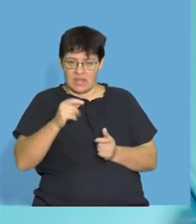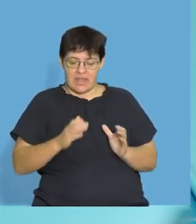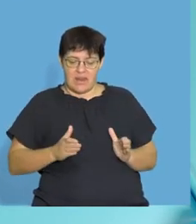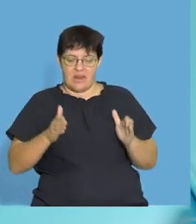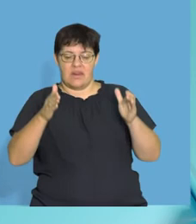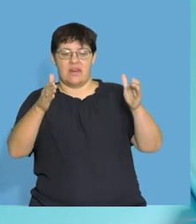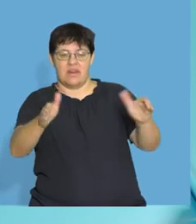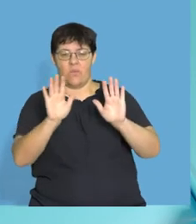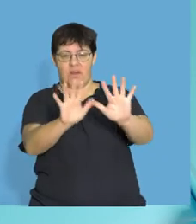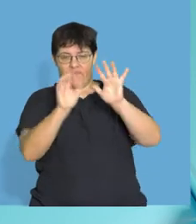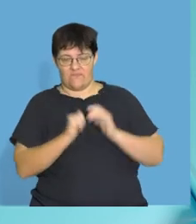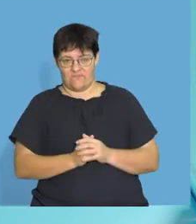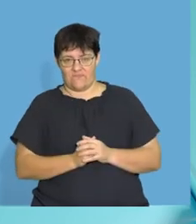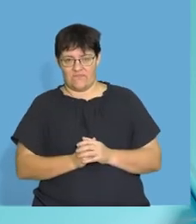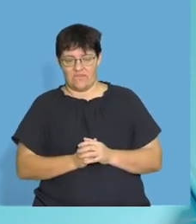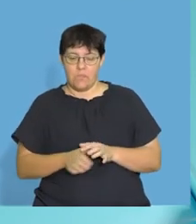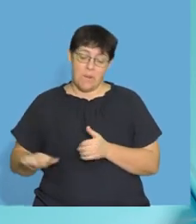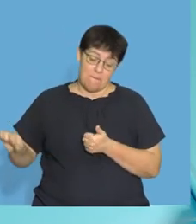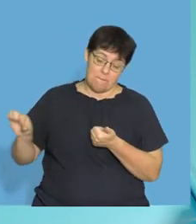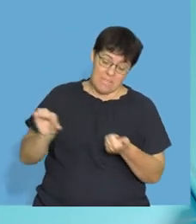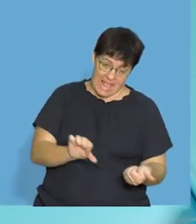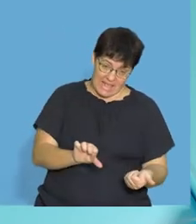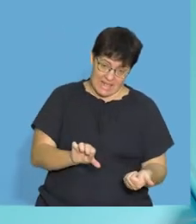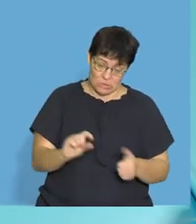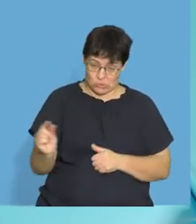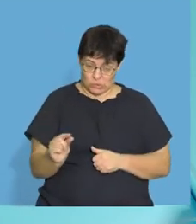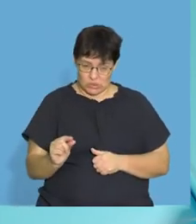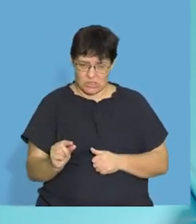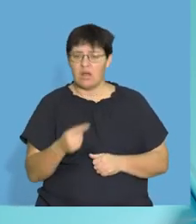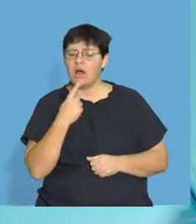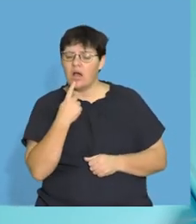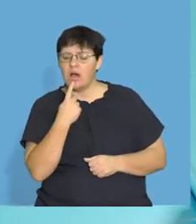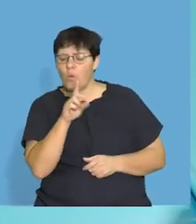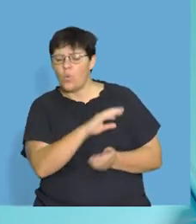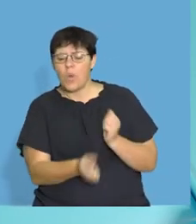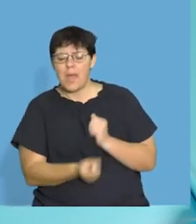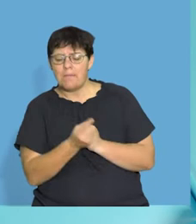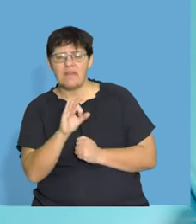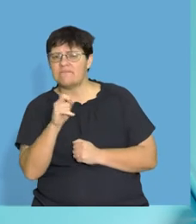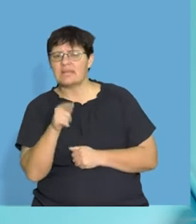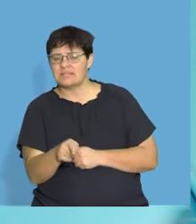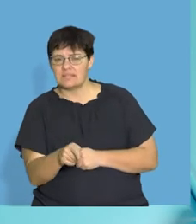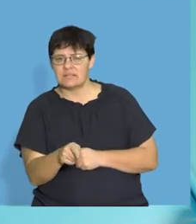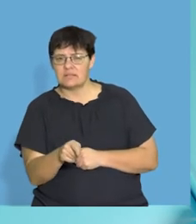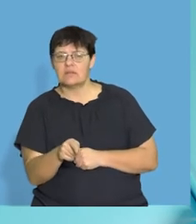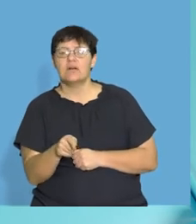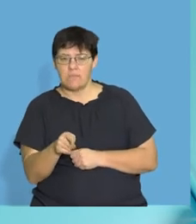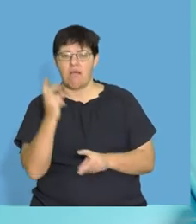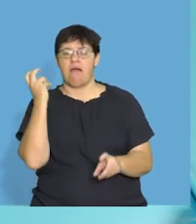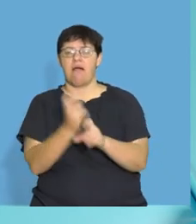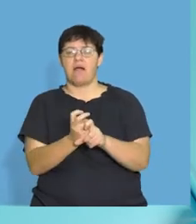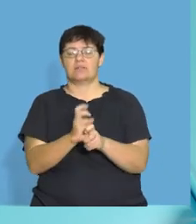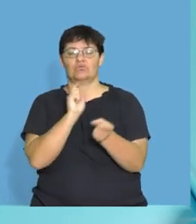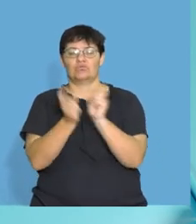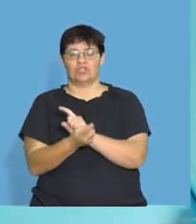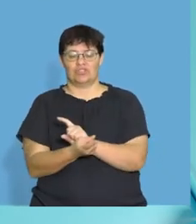liquid and then we put the pan and we leave it. And we come back just now, a little while. And what has happened to